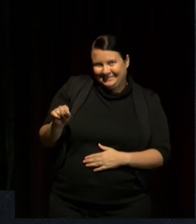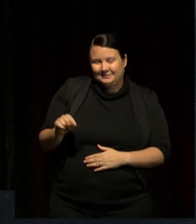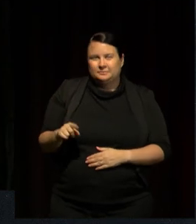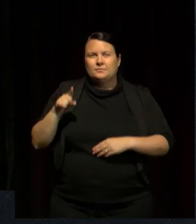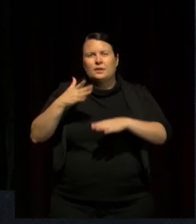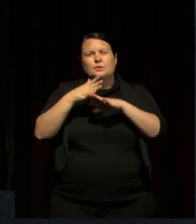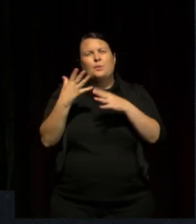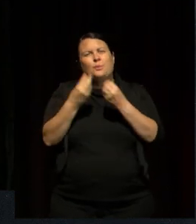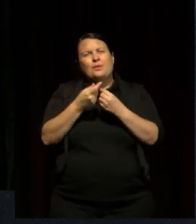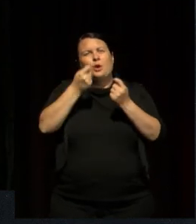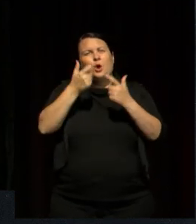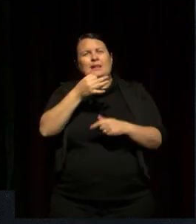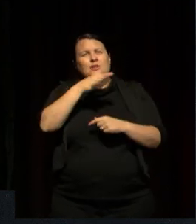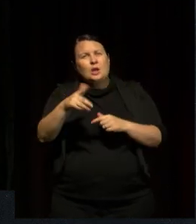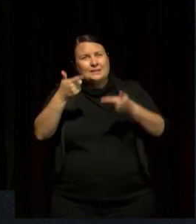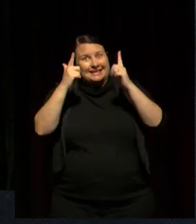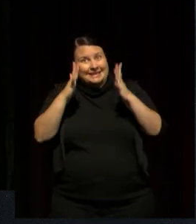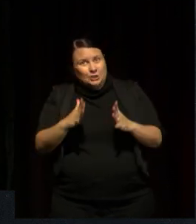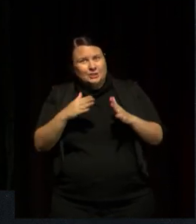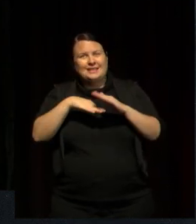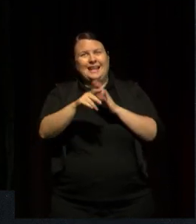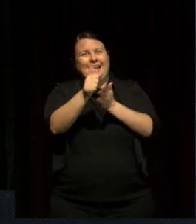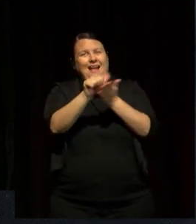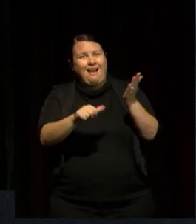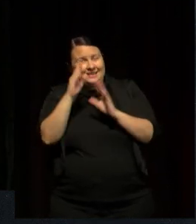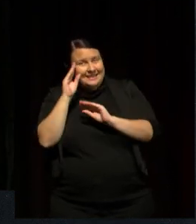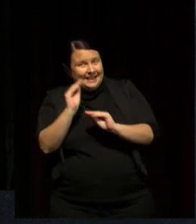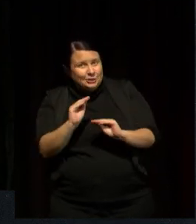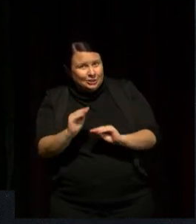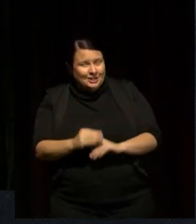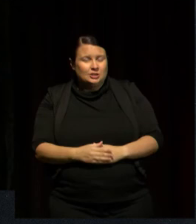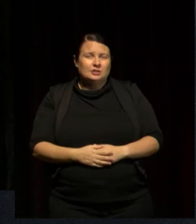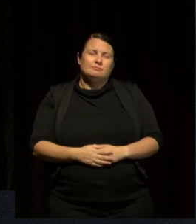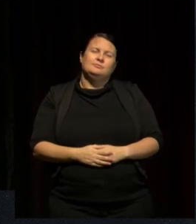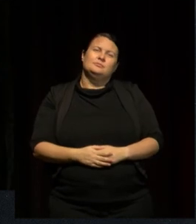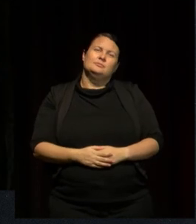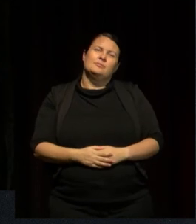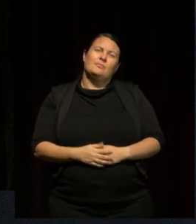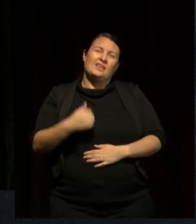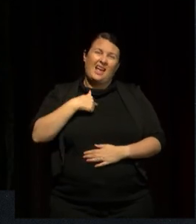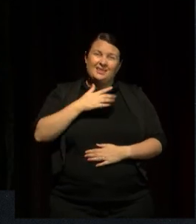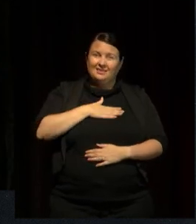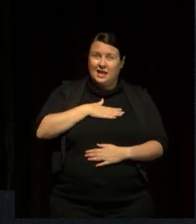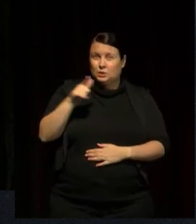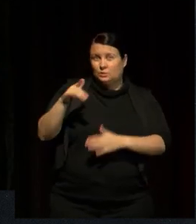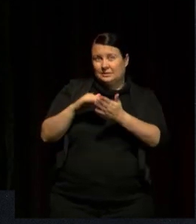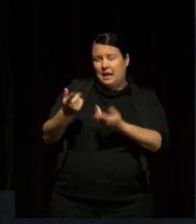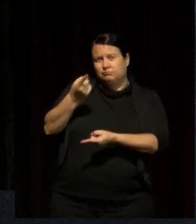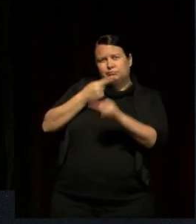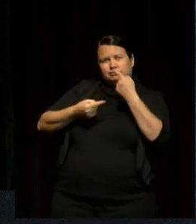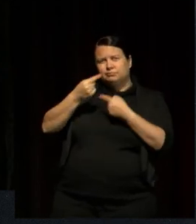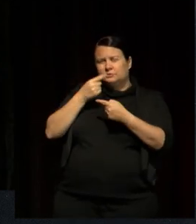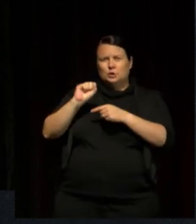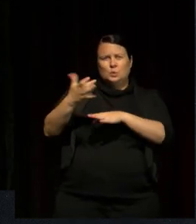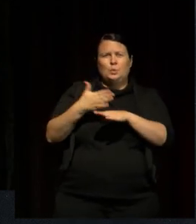working with early childhood teachers in arts education. And I'd really like you to talk a little bit about your practice